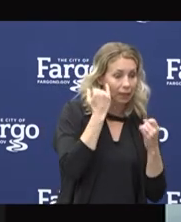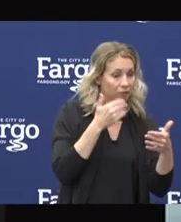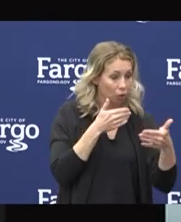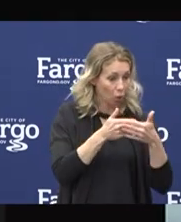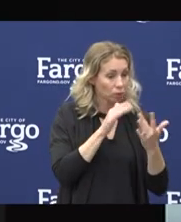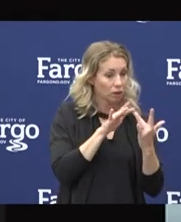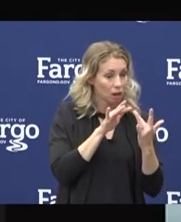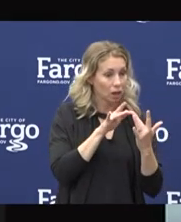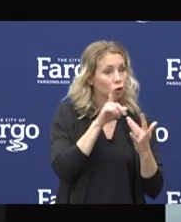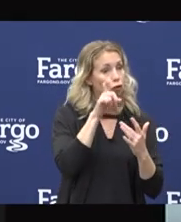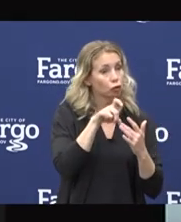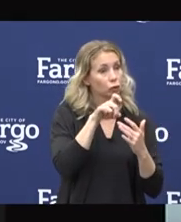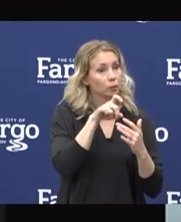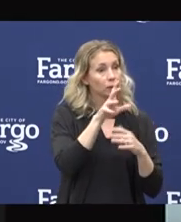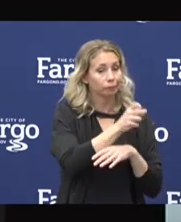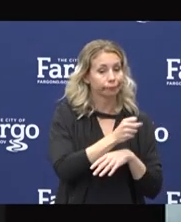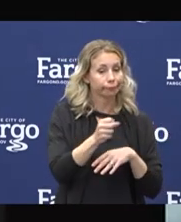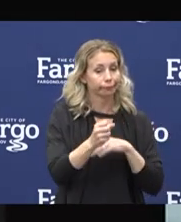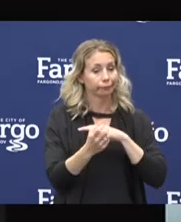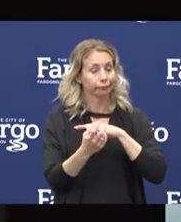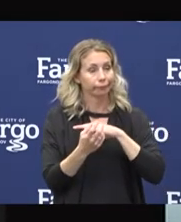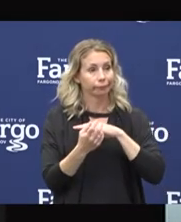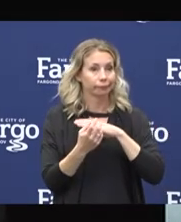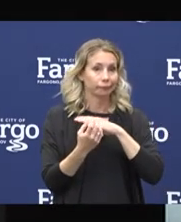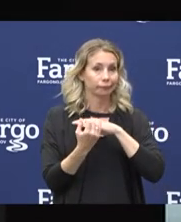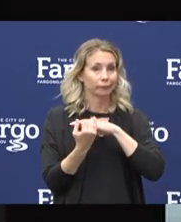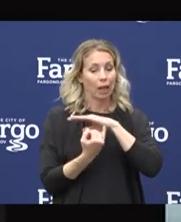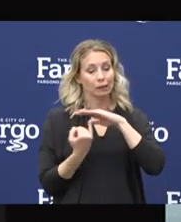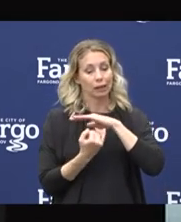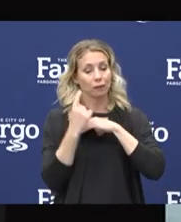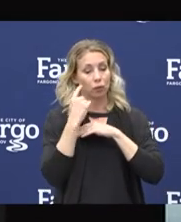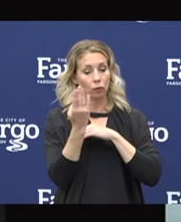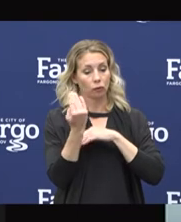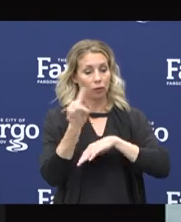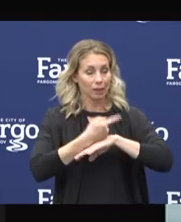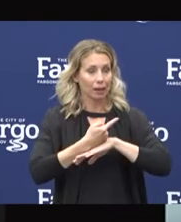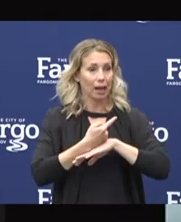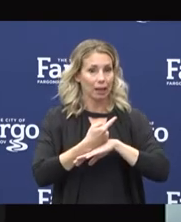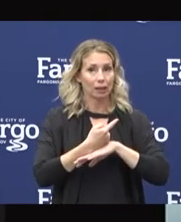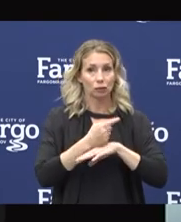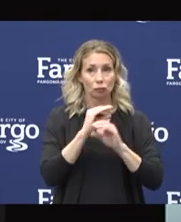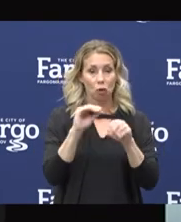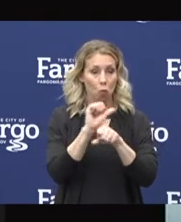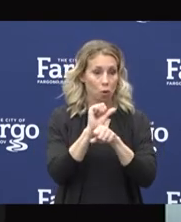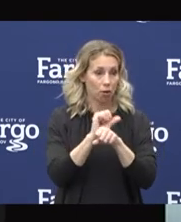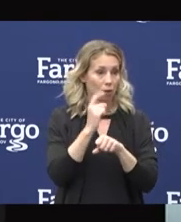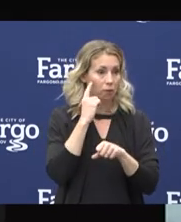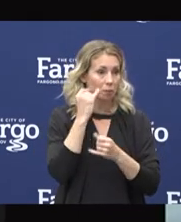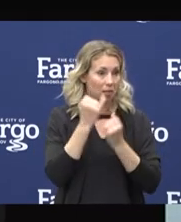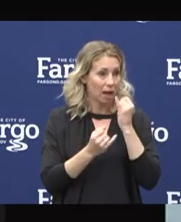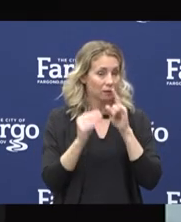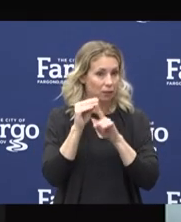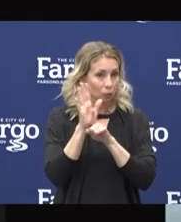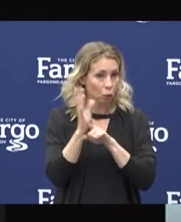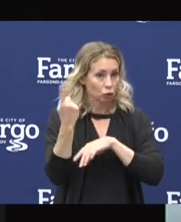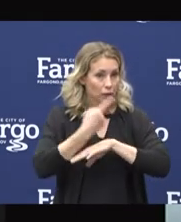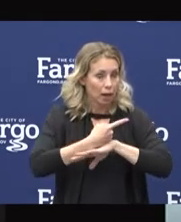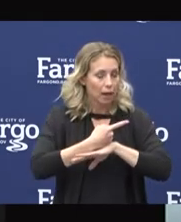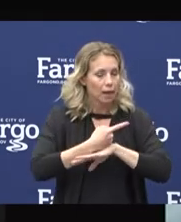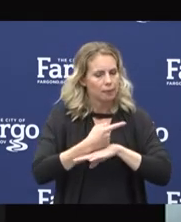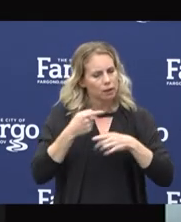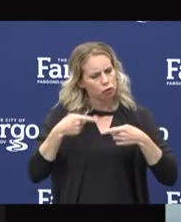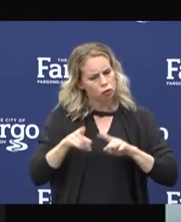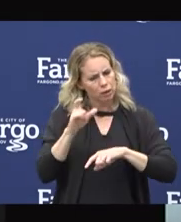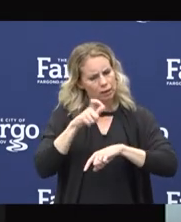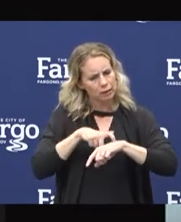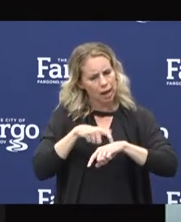you should be furloughed for those 14 days or out of work for those 14 days from your last exposure date. And then during that time, if